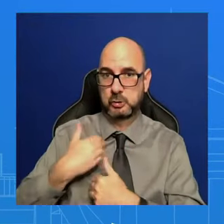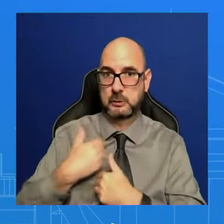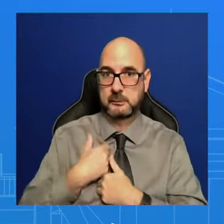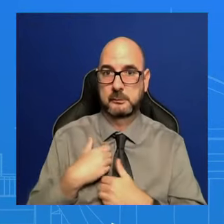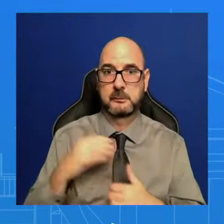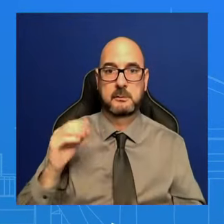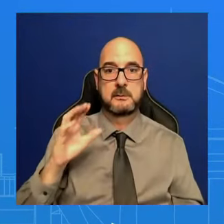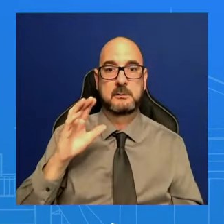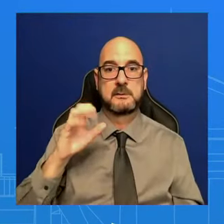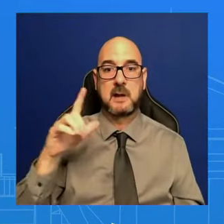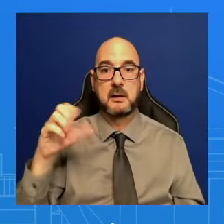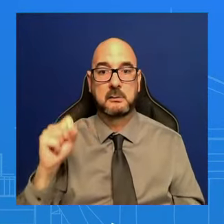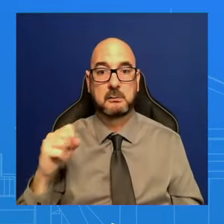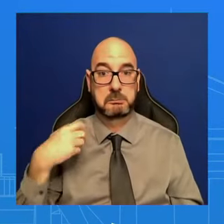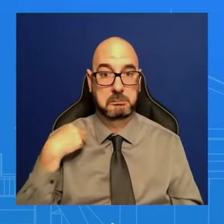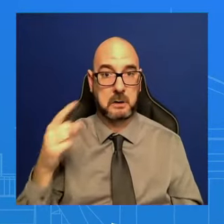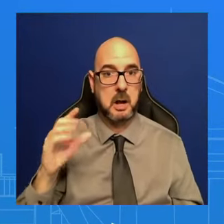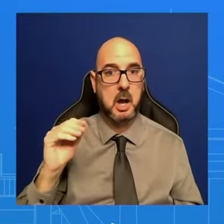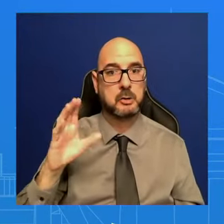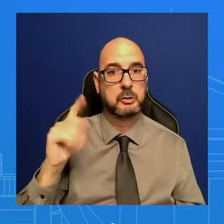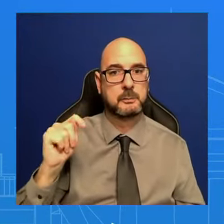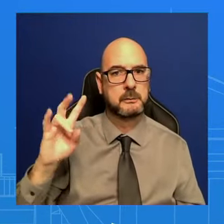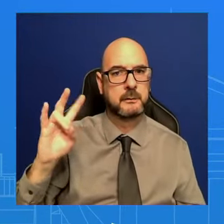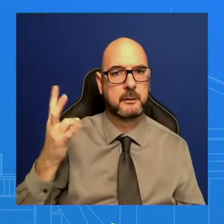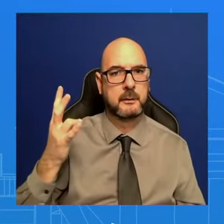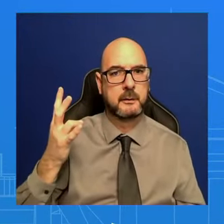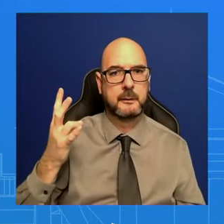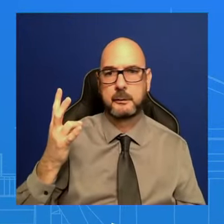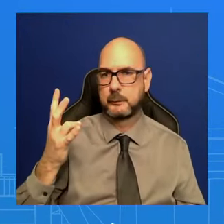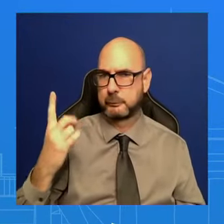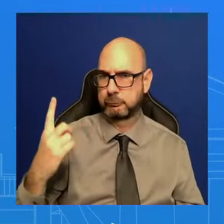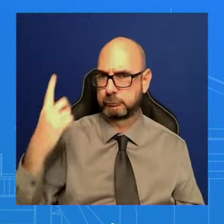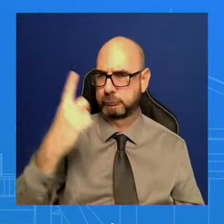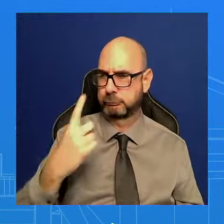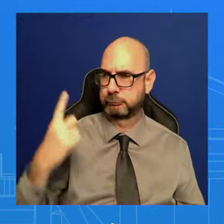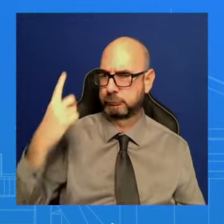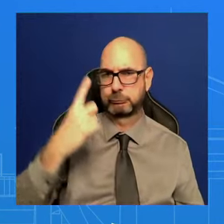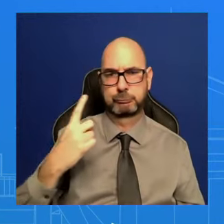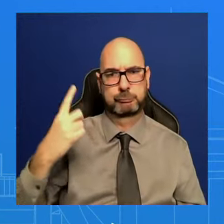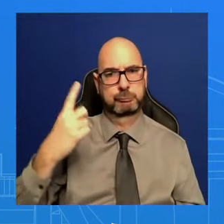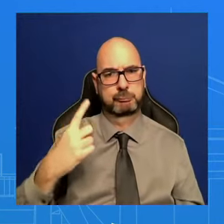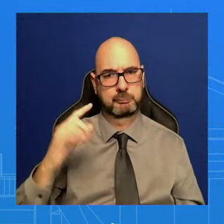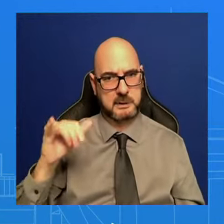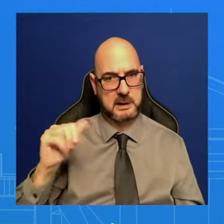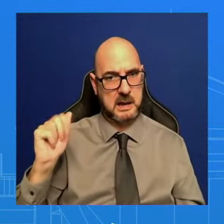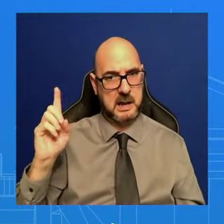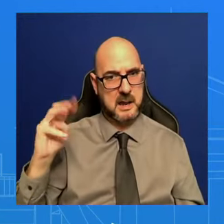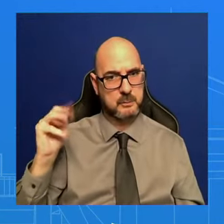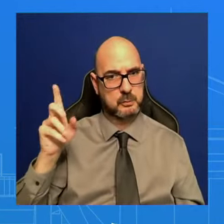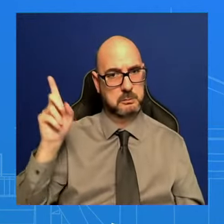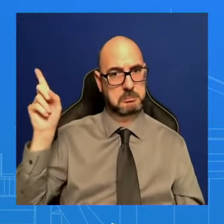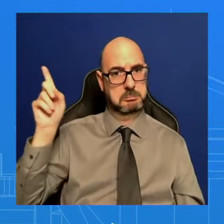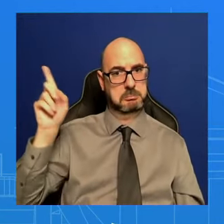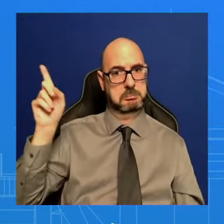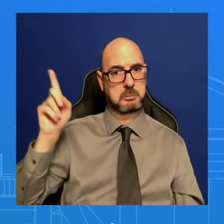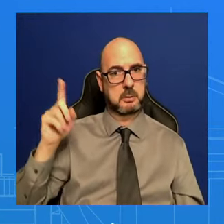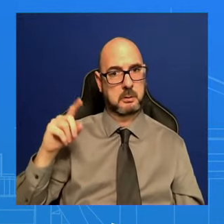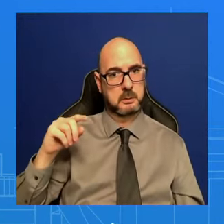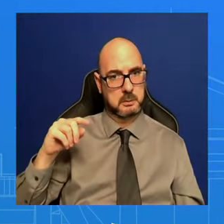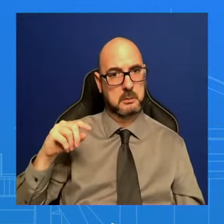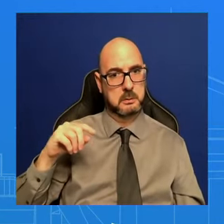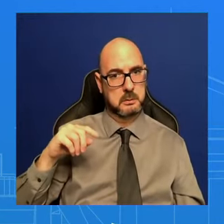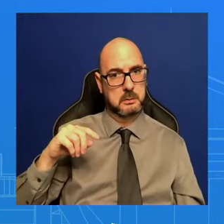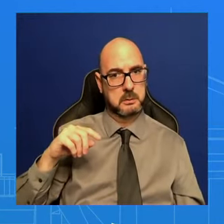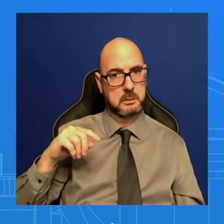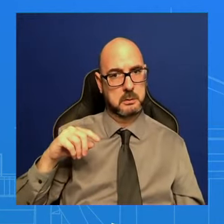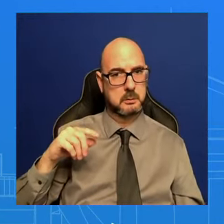wondering if the administration has any comment on just the scale of the amount of – or the White House